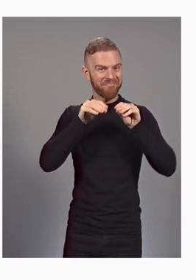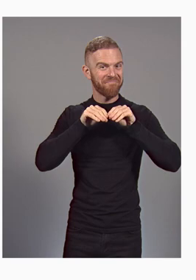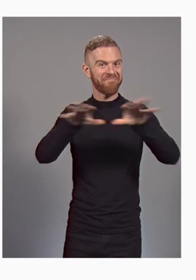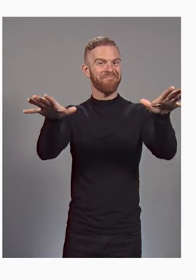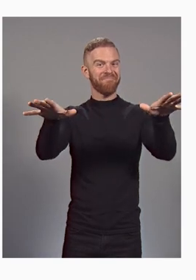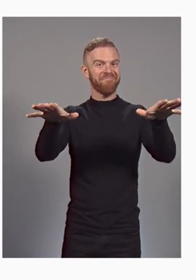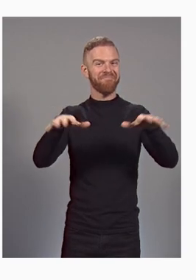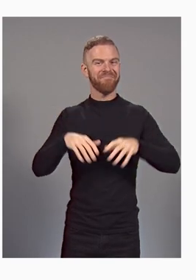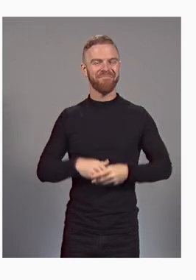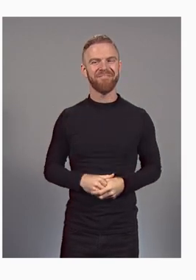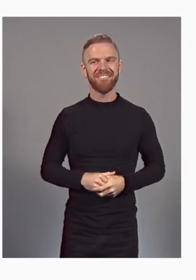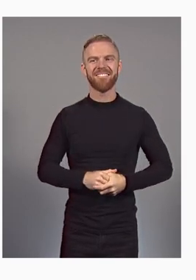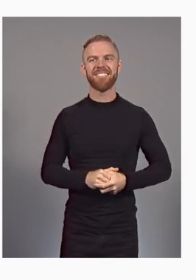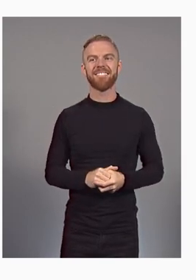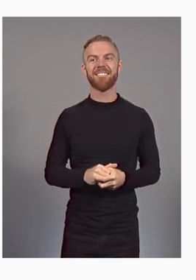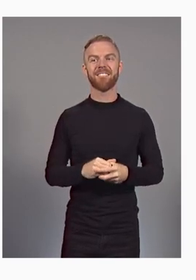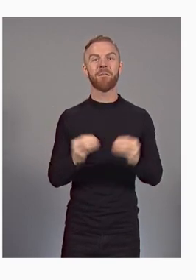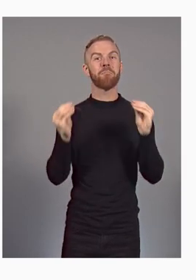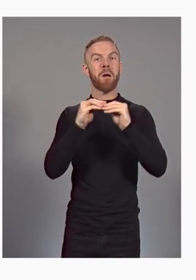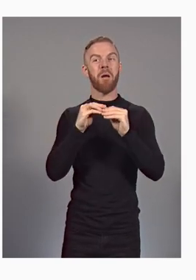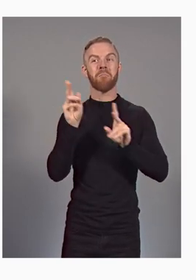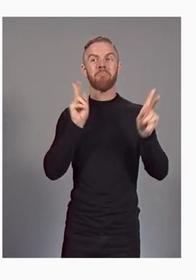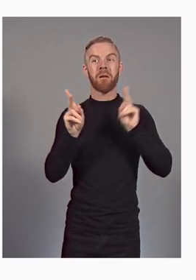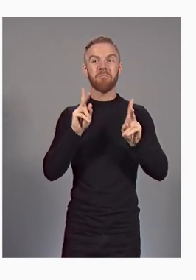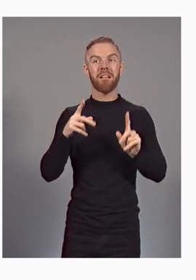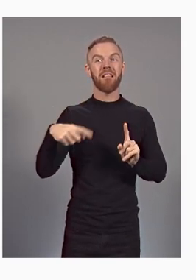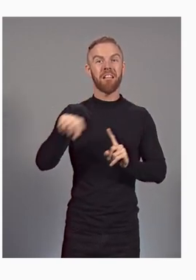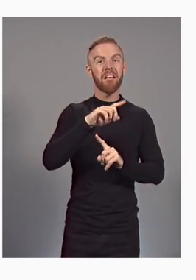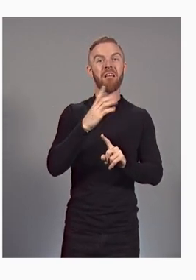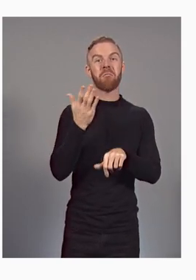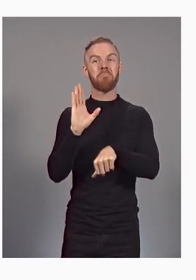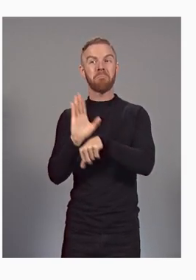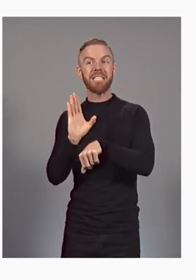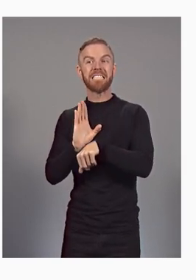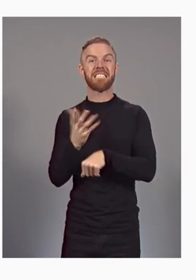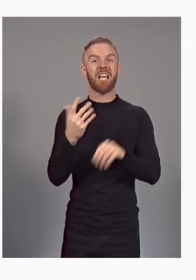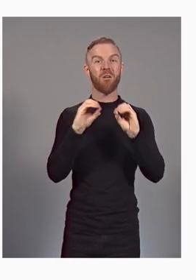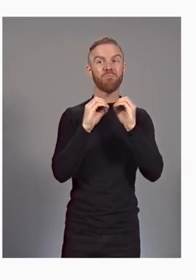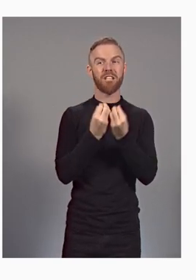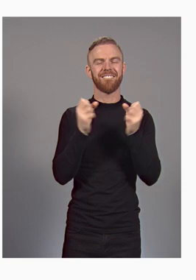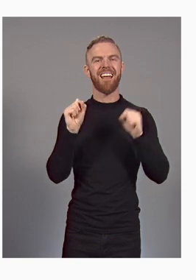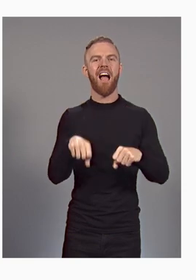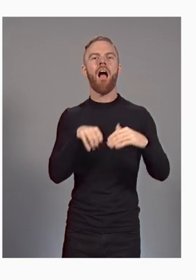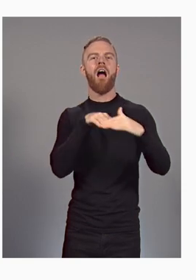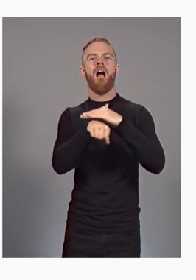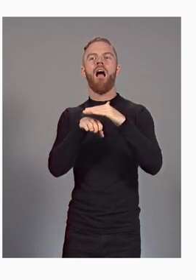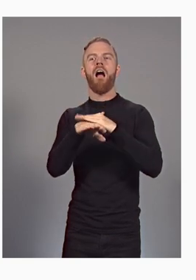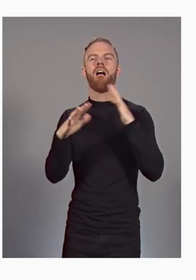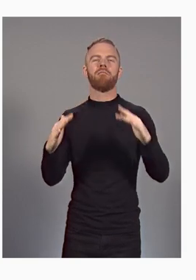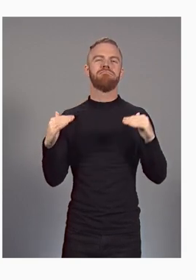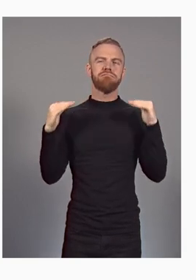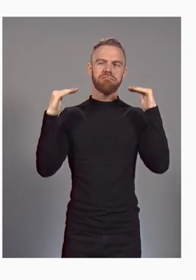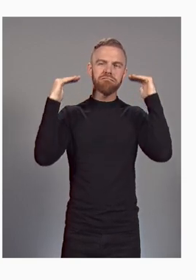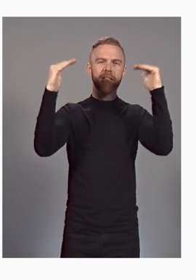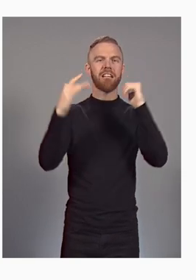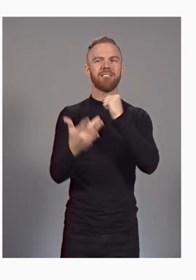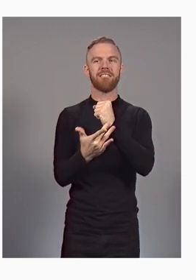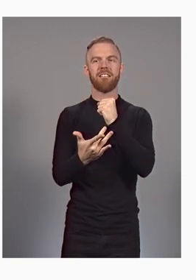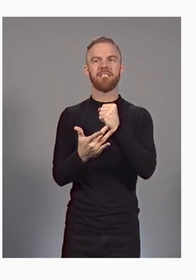When more people, businesses, and organizations have access to the power of advanced technologies, amazing things happen.